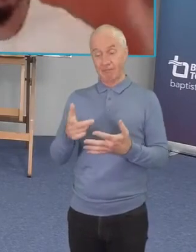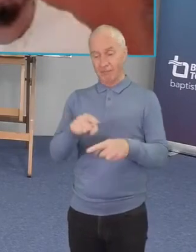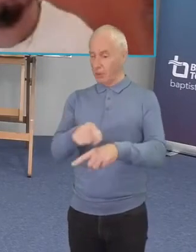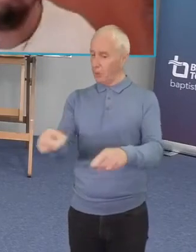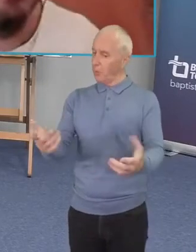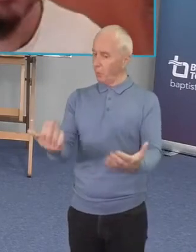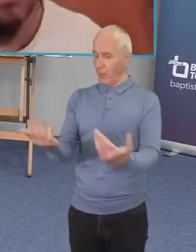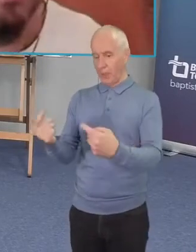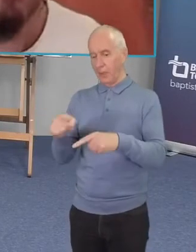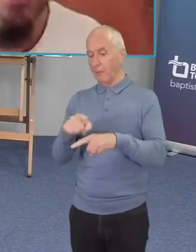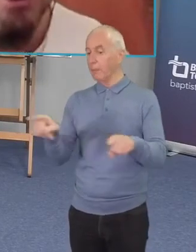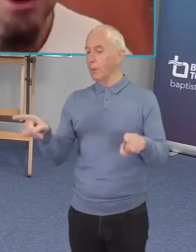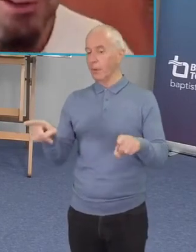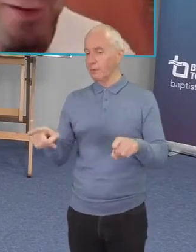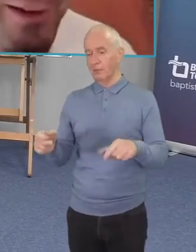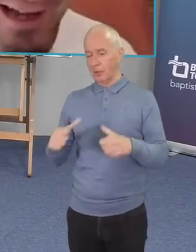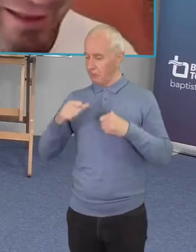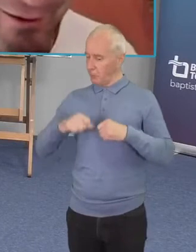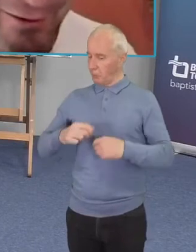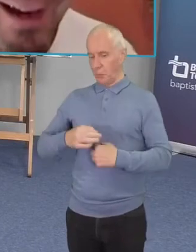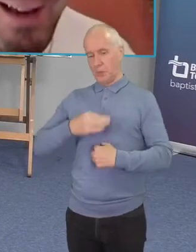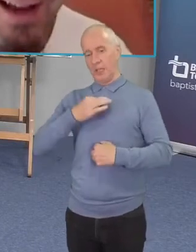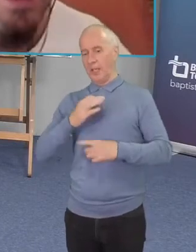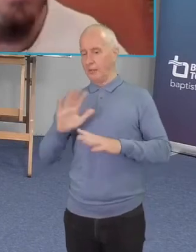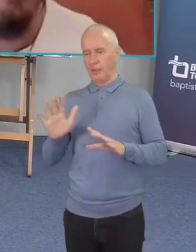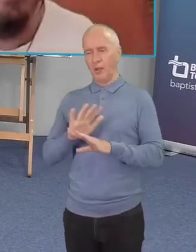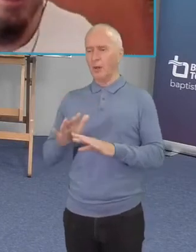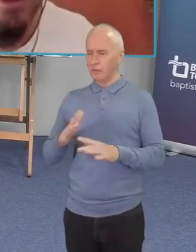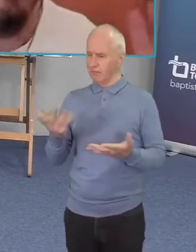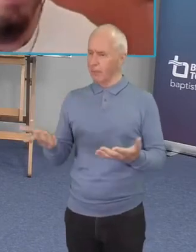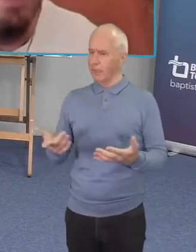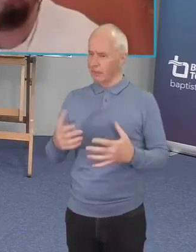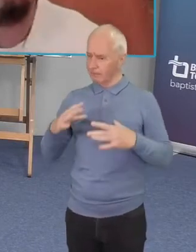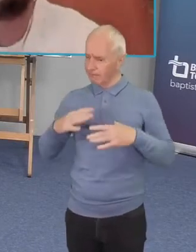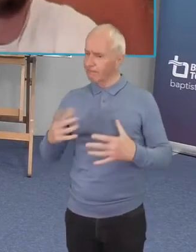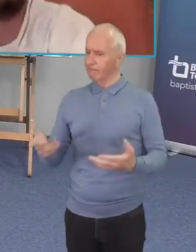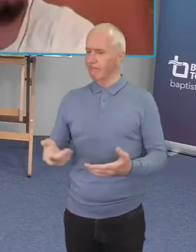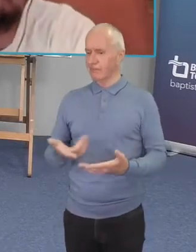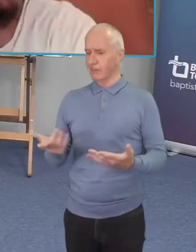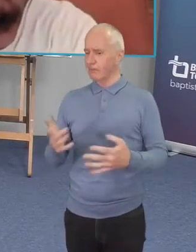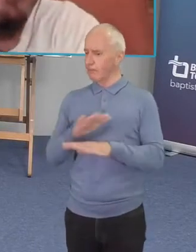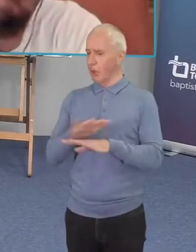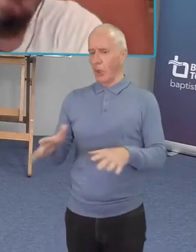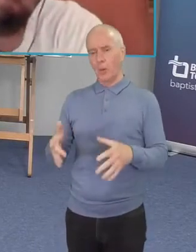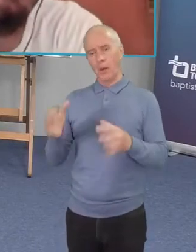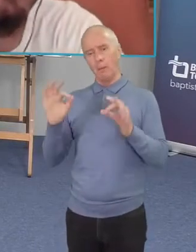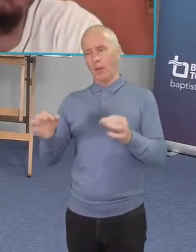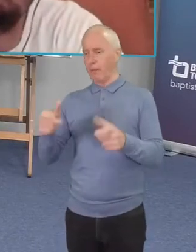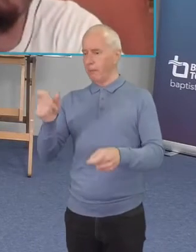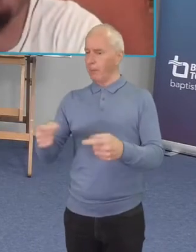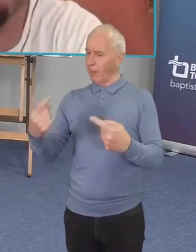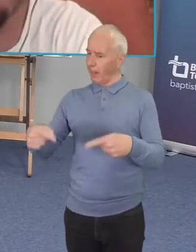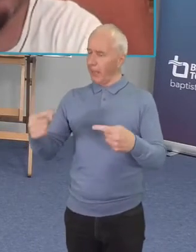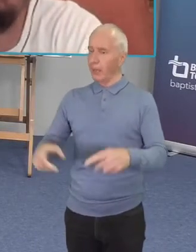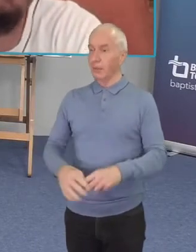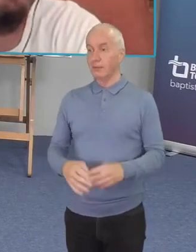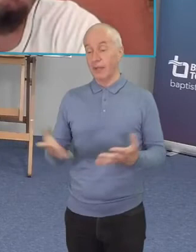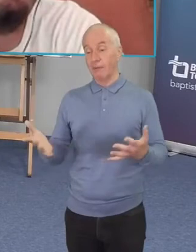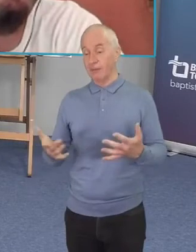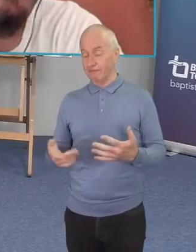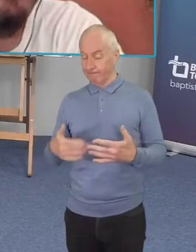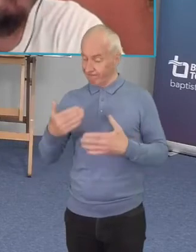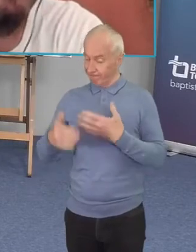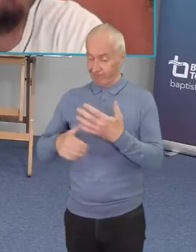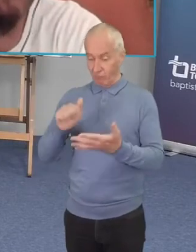our church as long as you know you don't have all your stuff together right and uh come in with that posture uh or as you know my friend tony kim